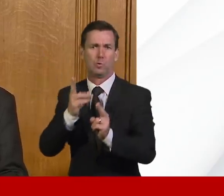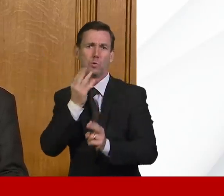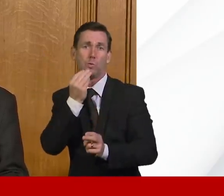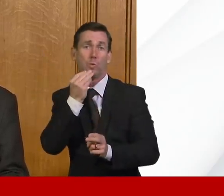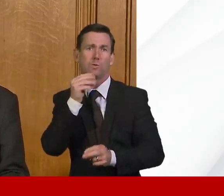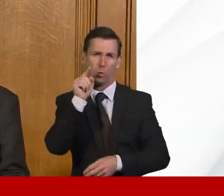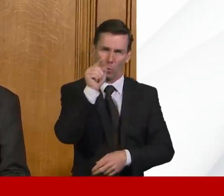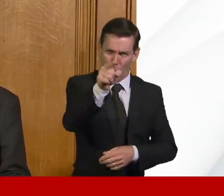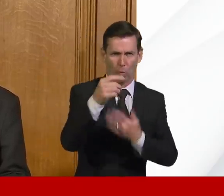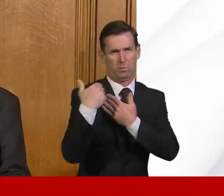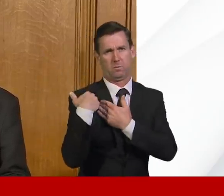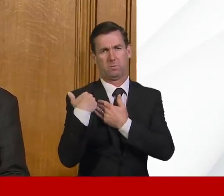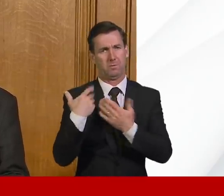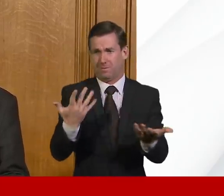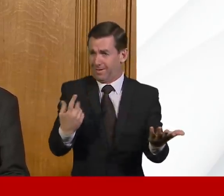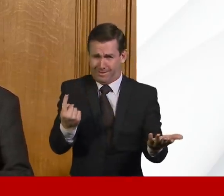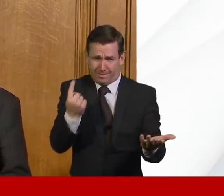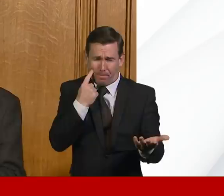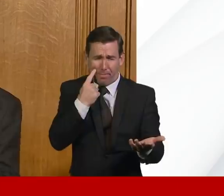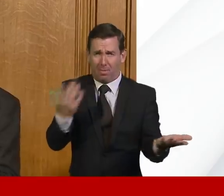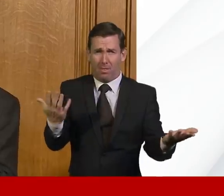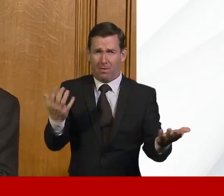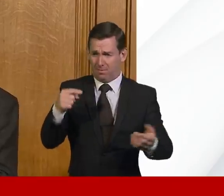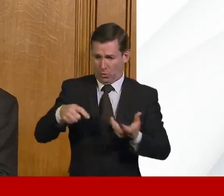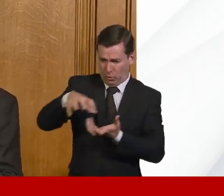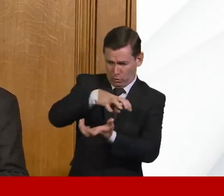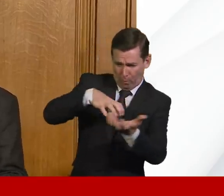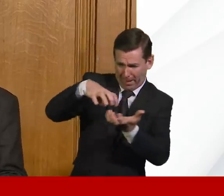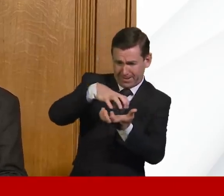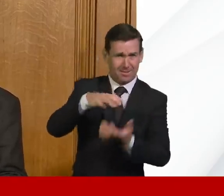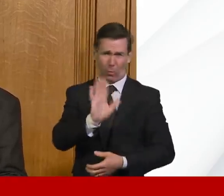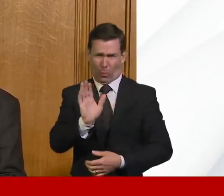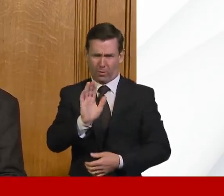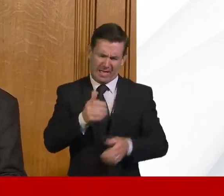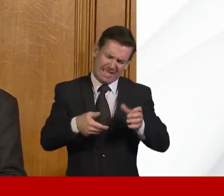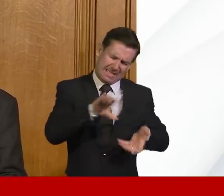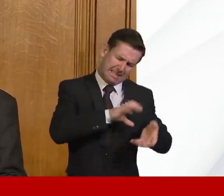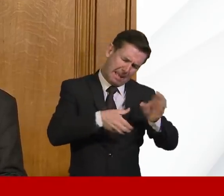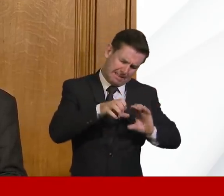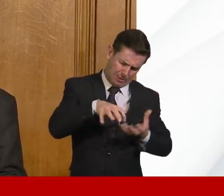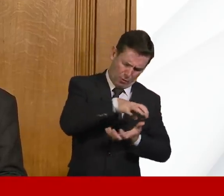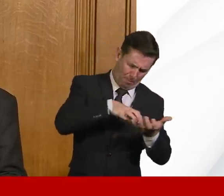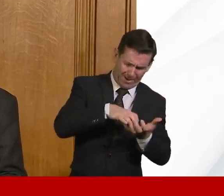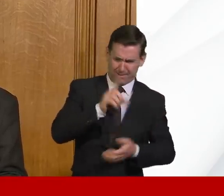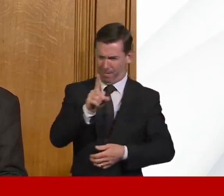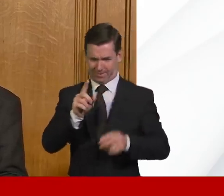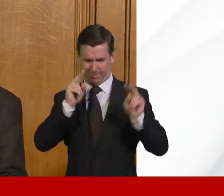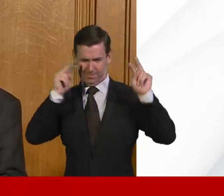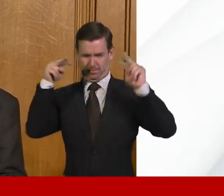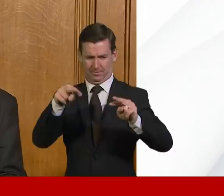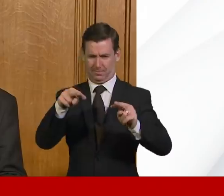is as simple as that. This is not complex. The science behind it might be complex, but the reality is incredibly simple.